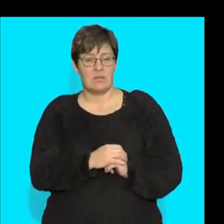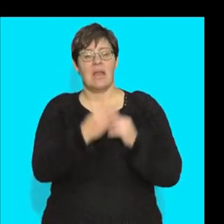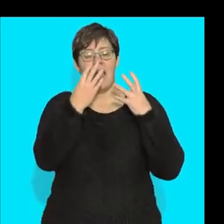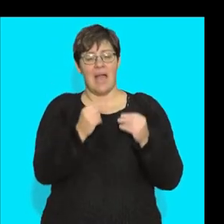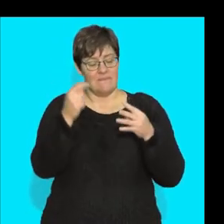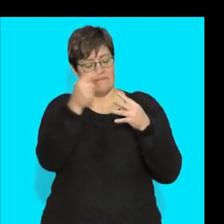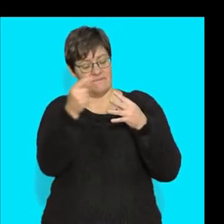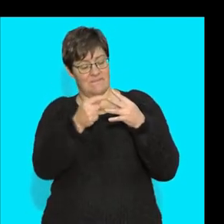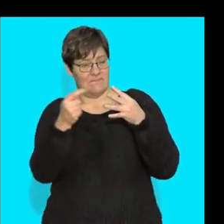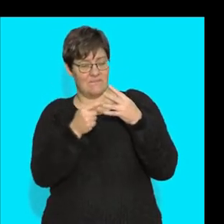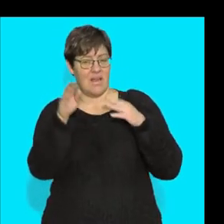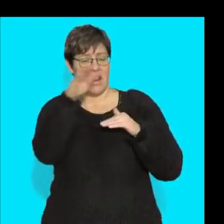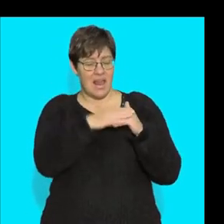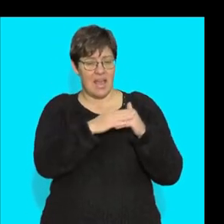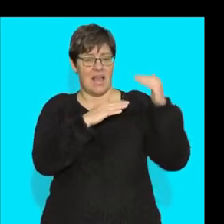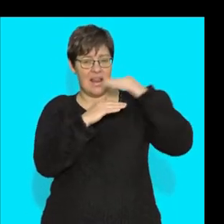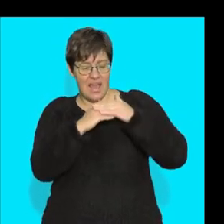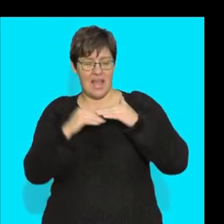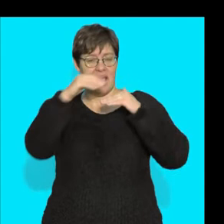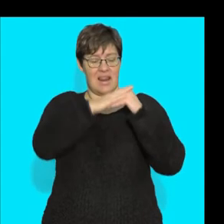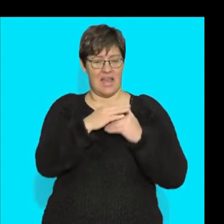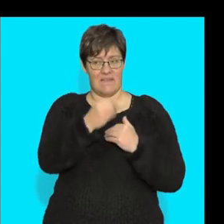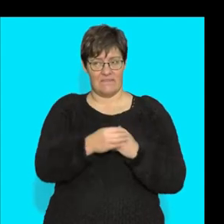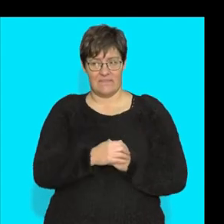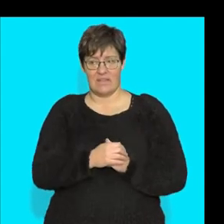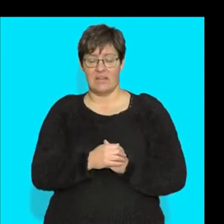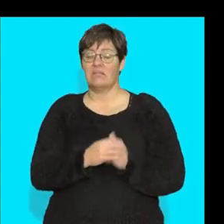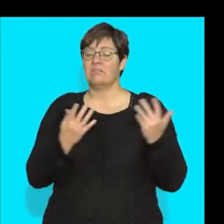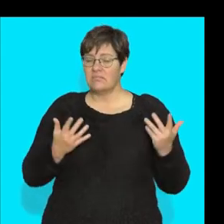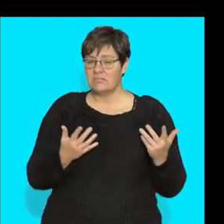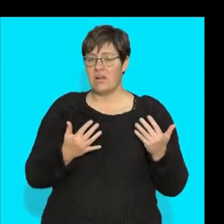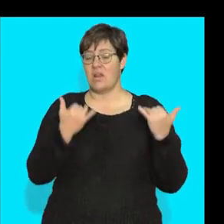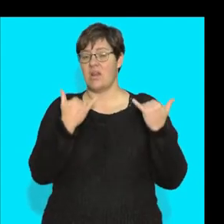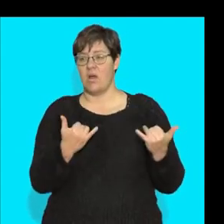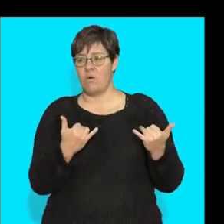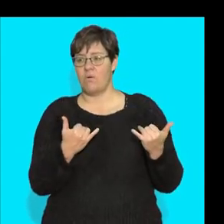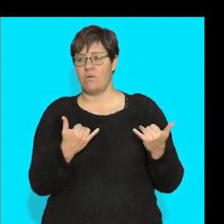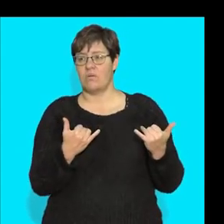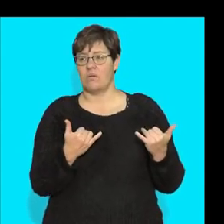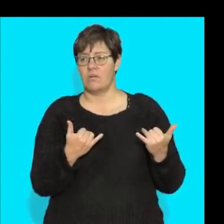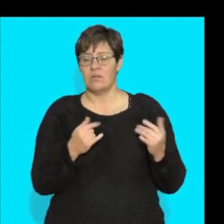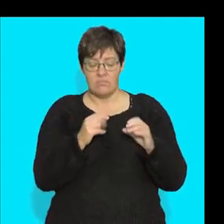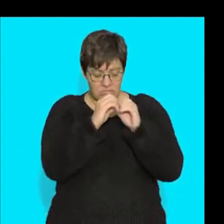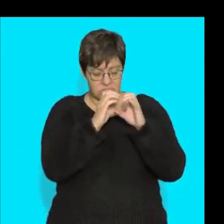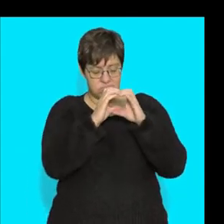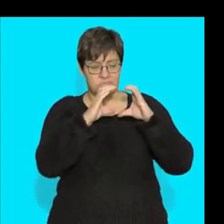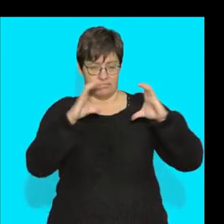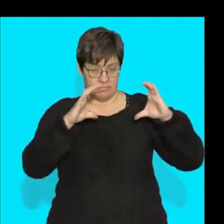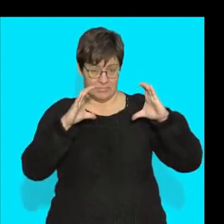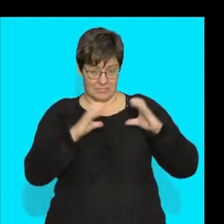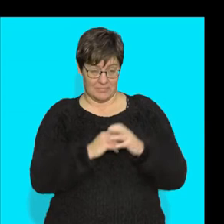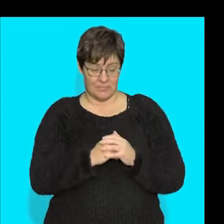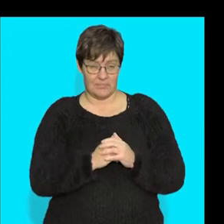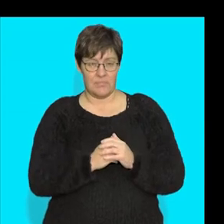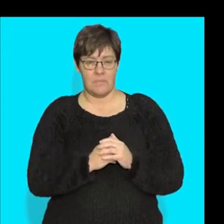has all of these layers on it, right? So bone has got now, when we've got, as I said, all these concentric